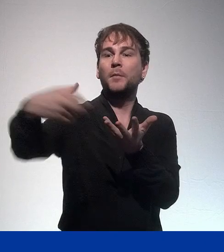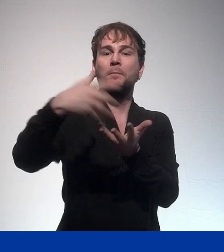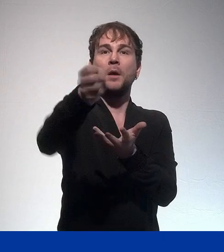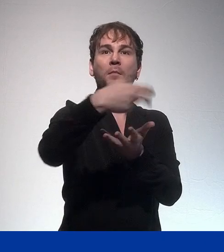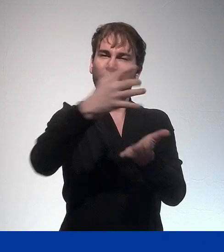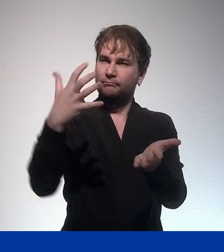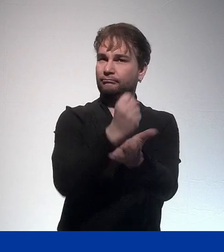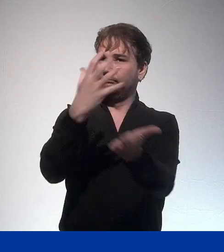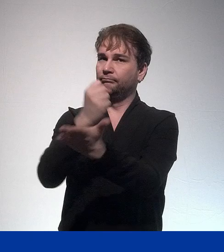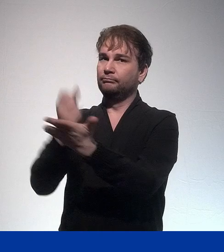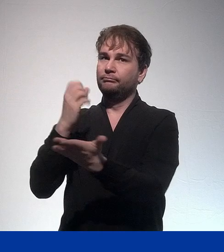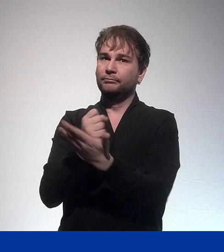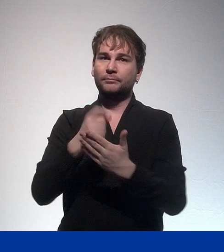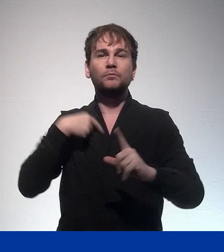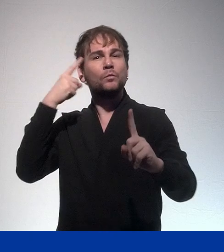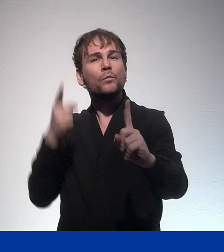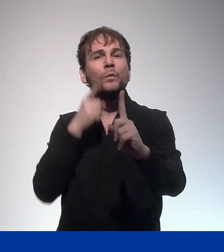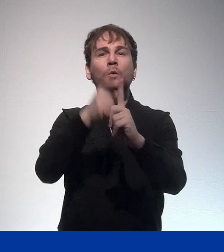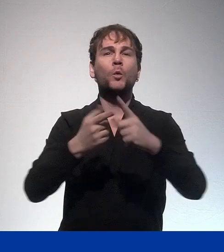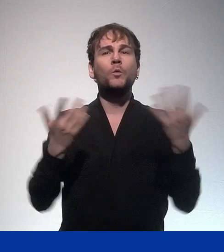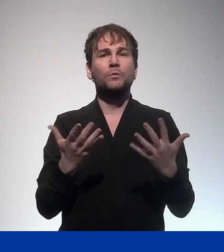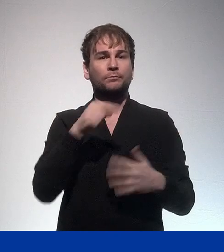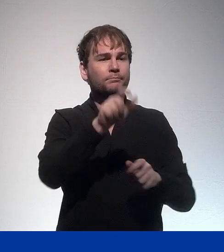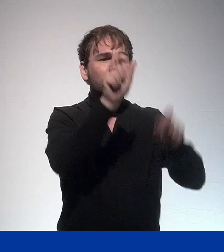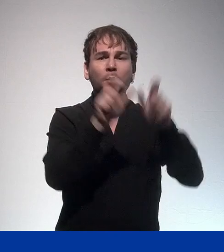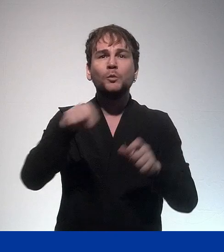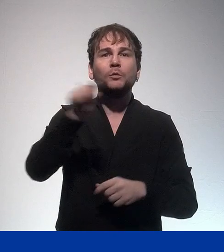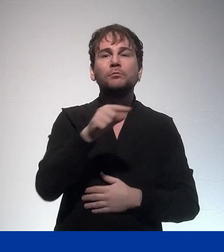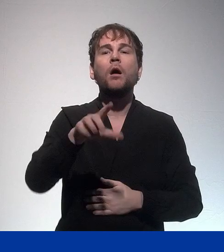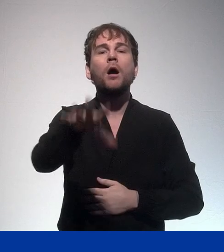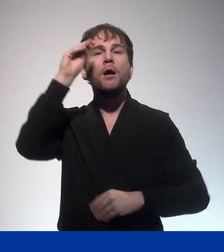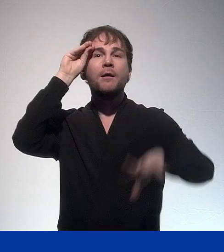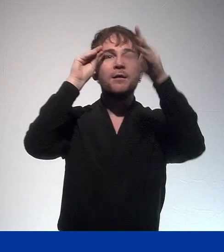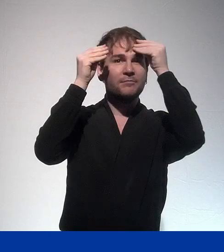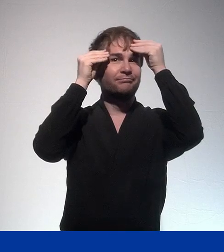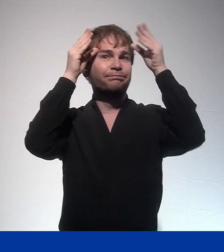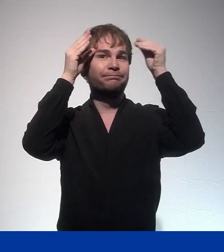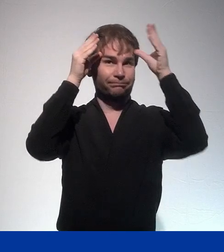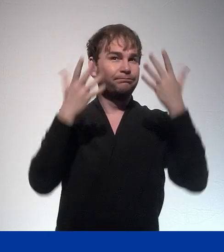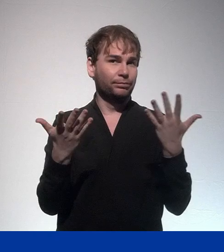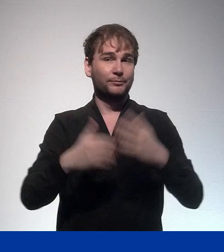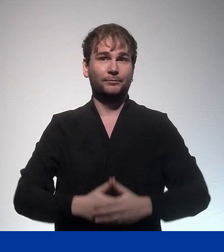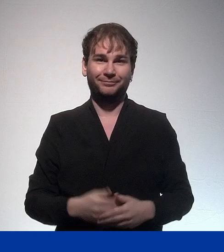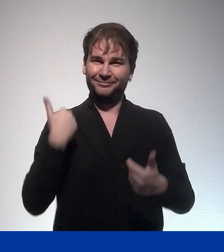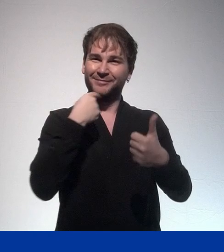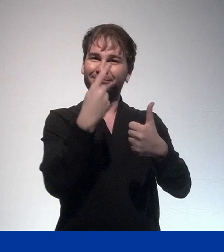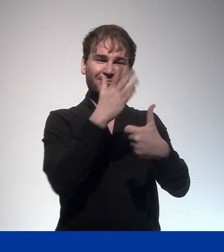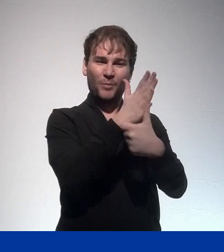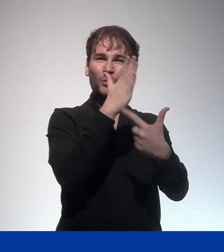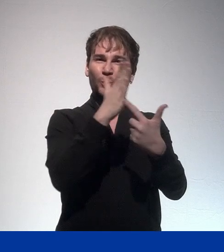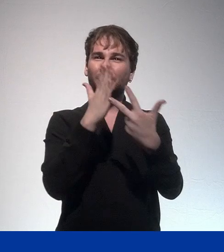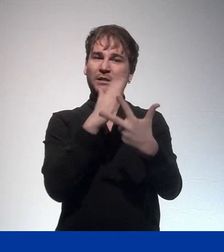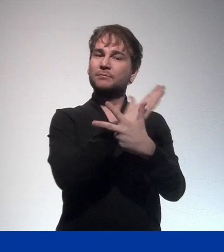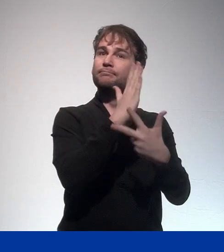And that will help to improve youth work in general. However, all of these activities will not be